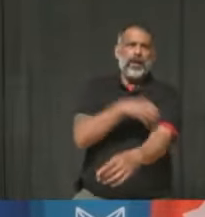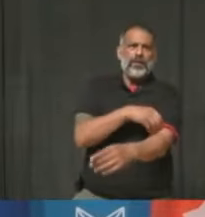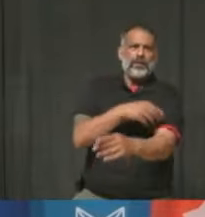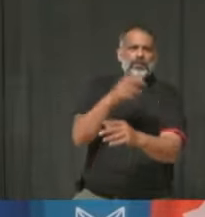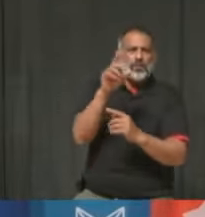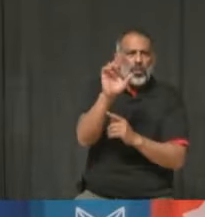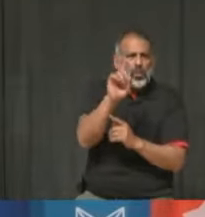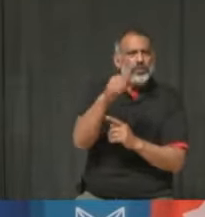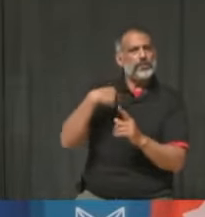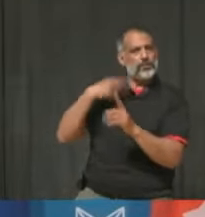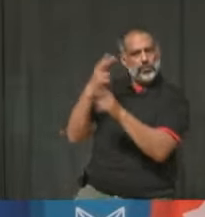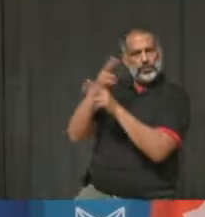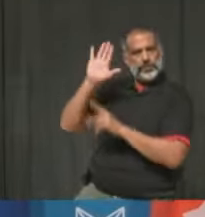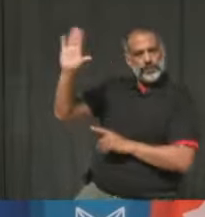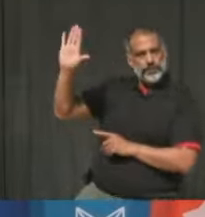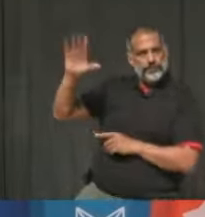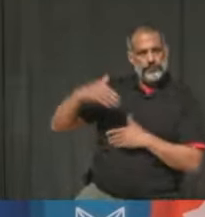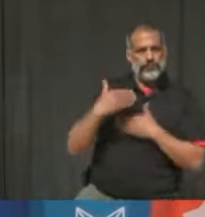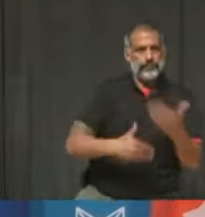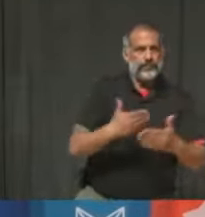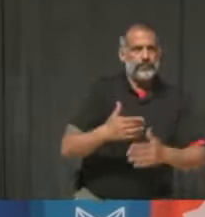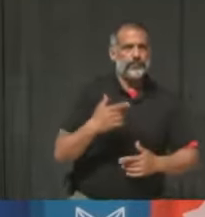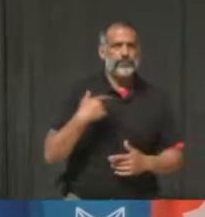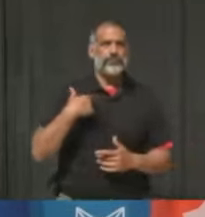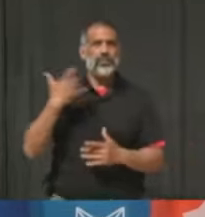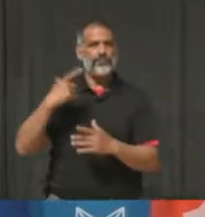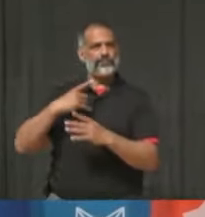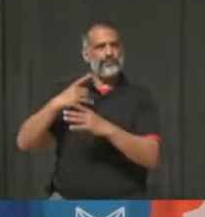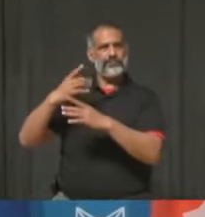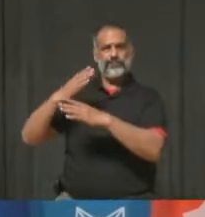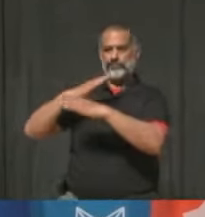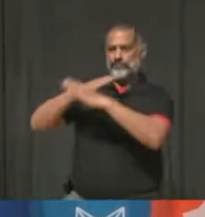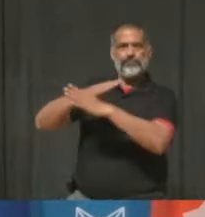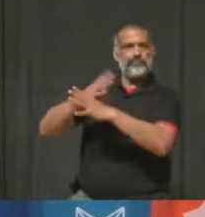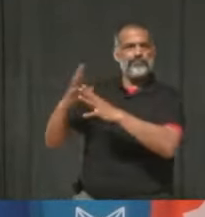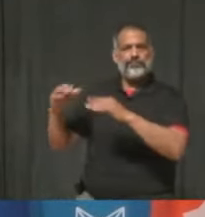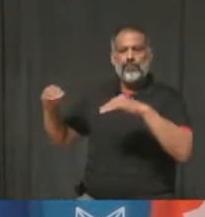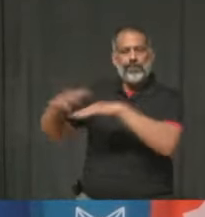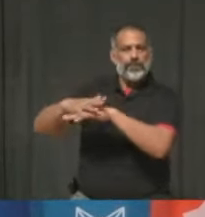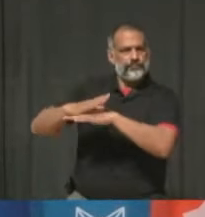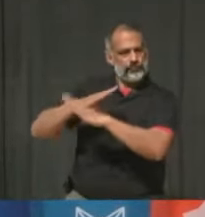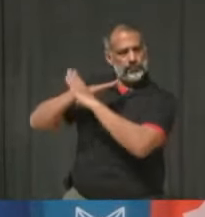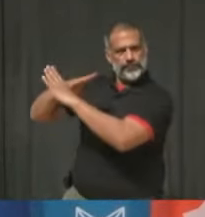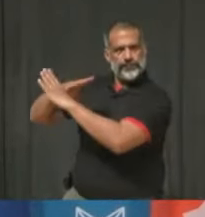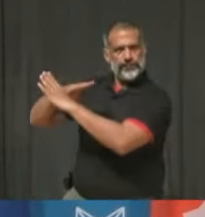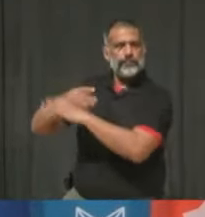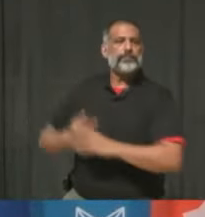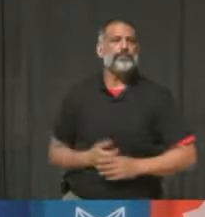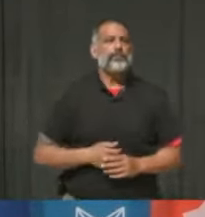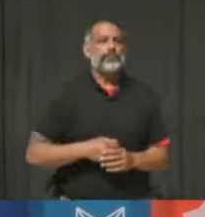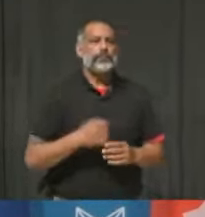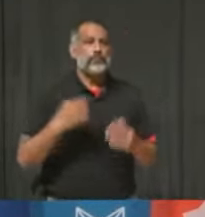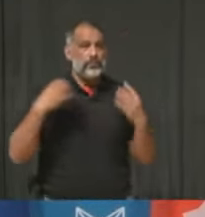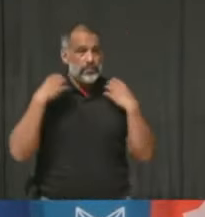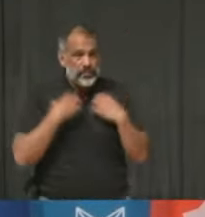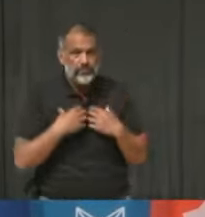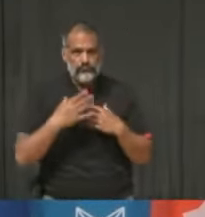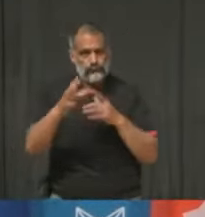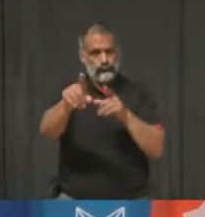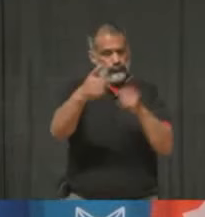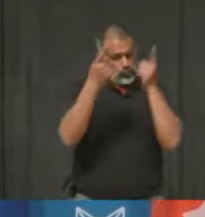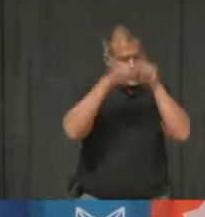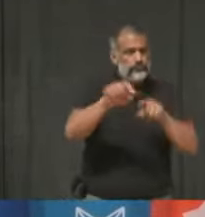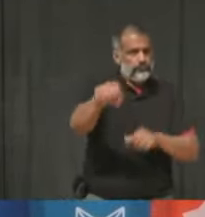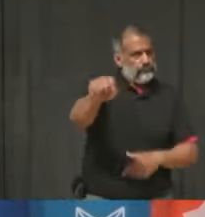well as preventing region hopping aspect, we would probably avoid. That said, Mayor Crombie is correct that earlier on in,